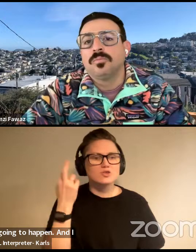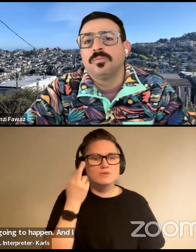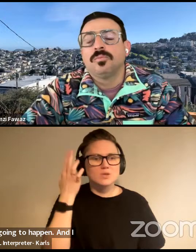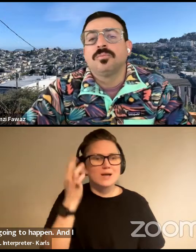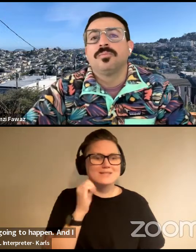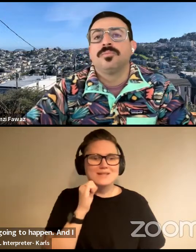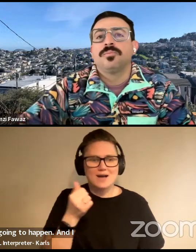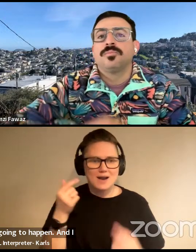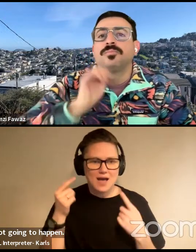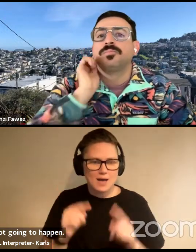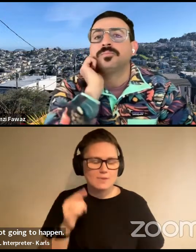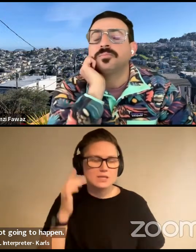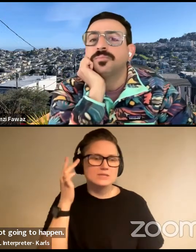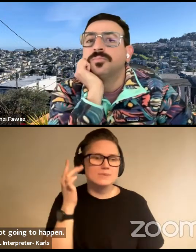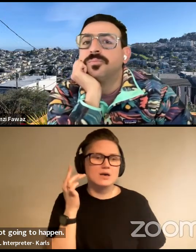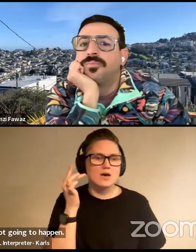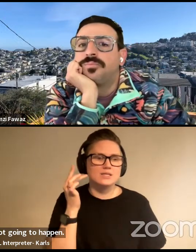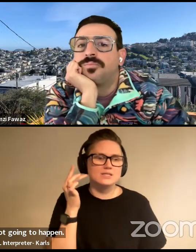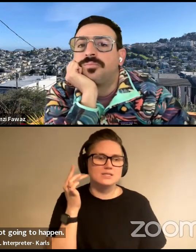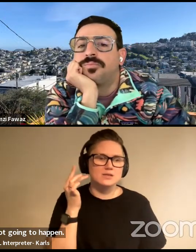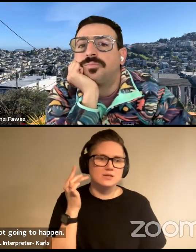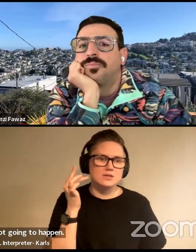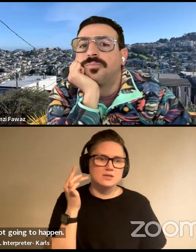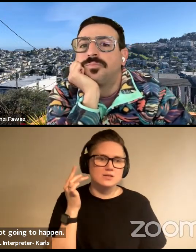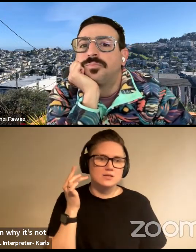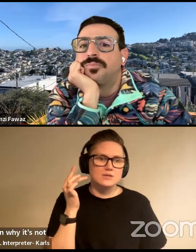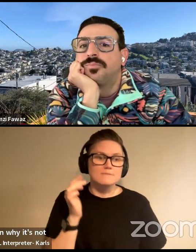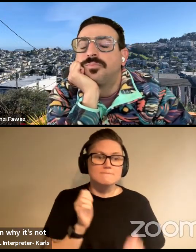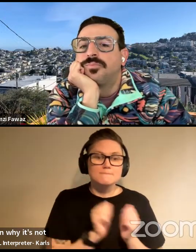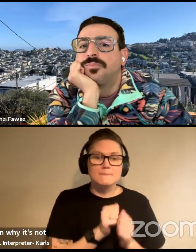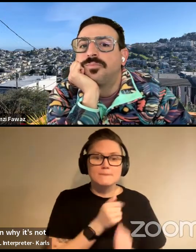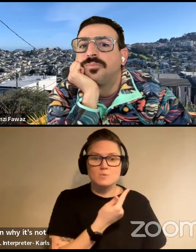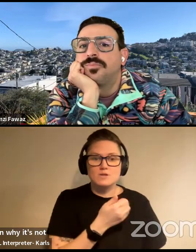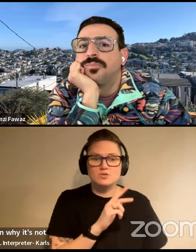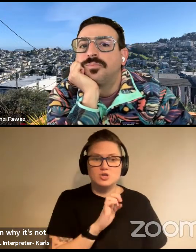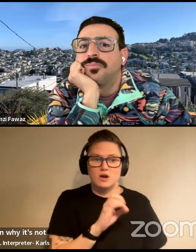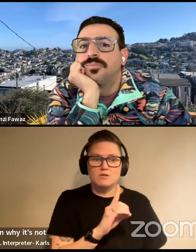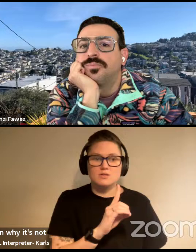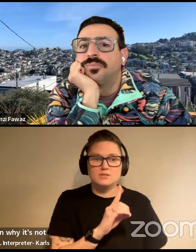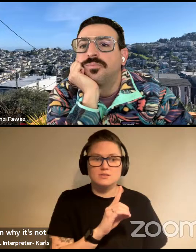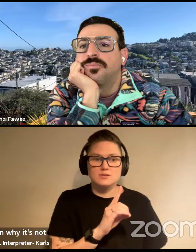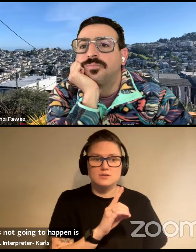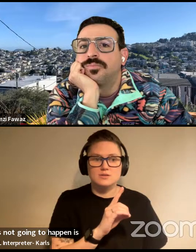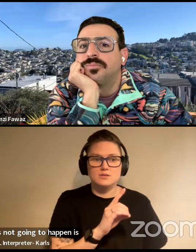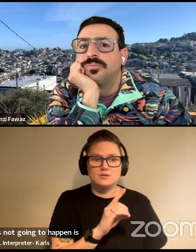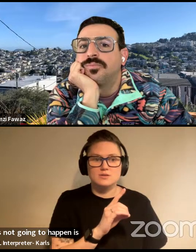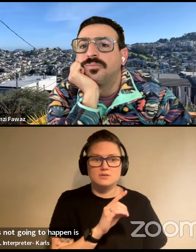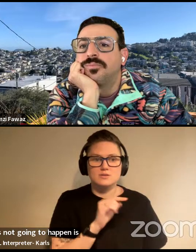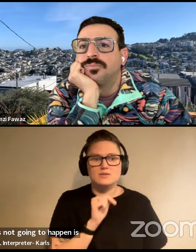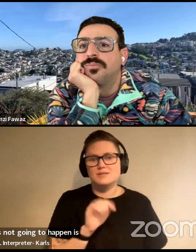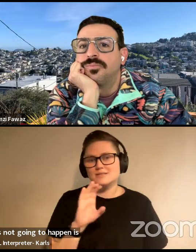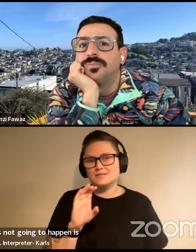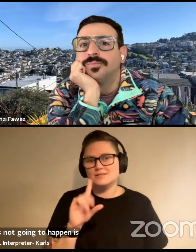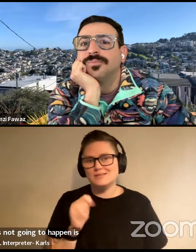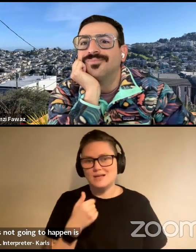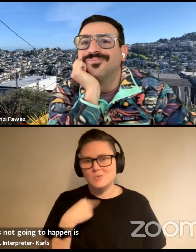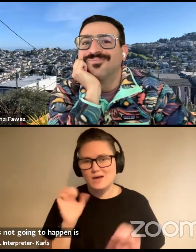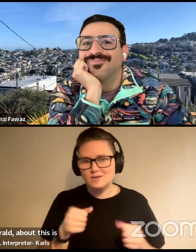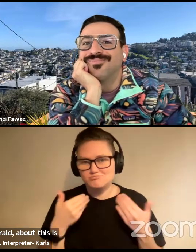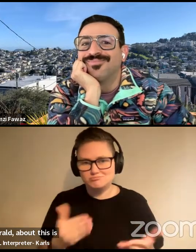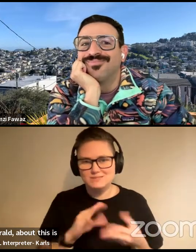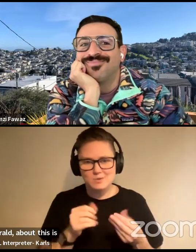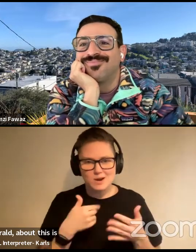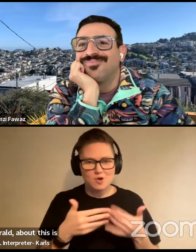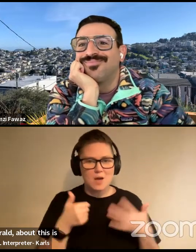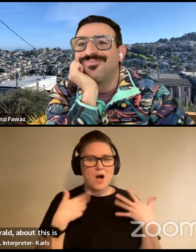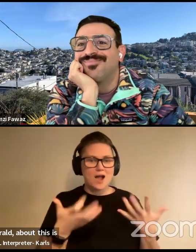it's not going to happen is because with Gerald, Gerald, this is clang, so I can say whatever I want. So Gerald